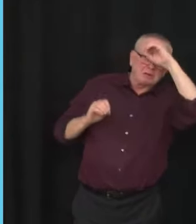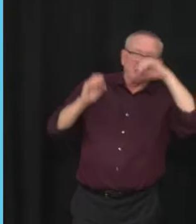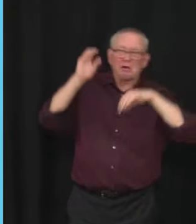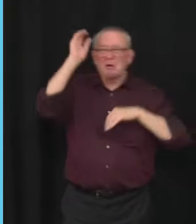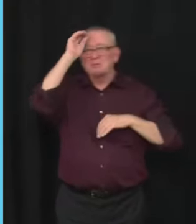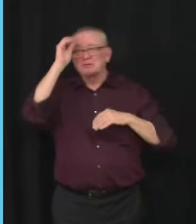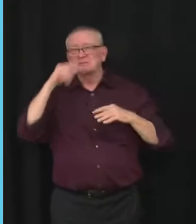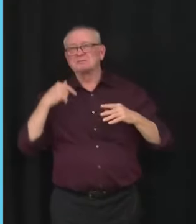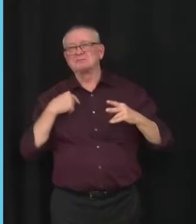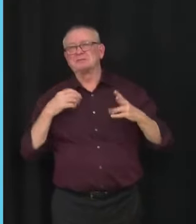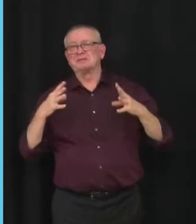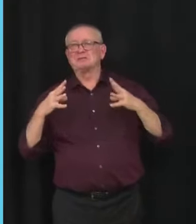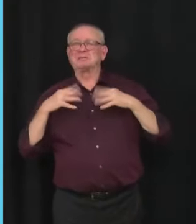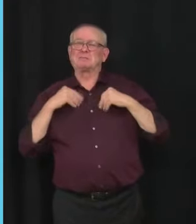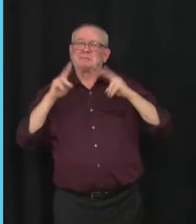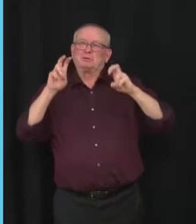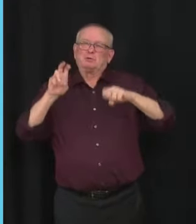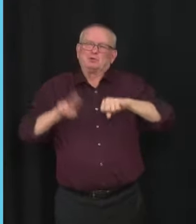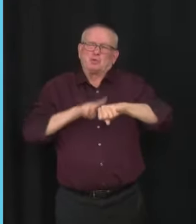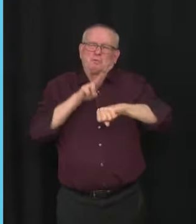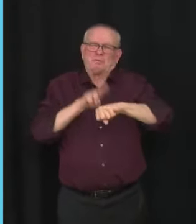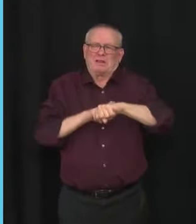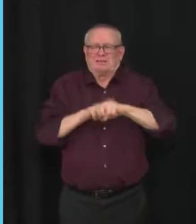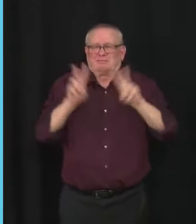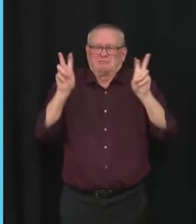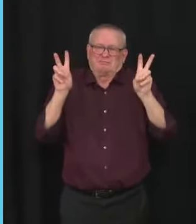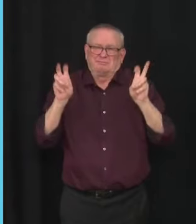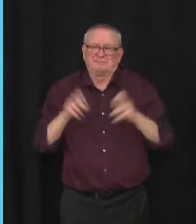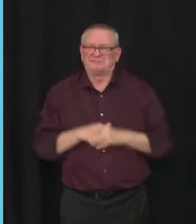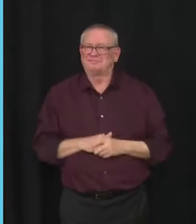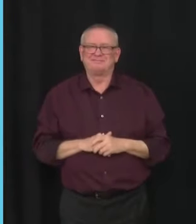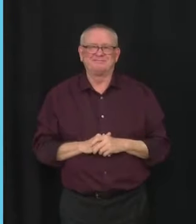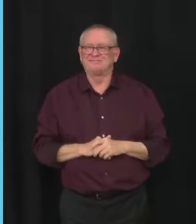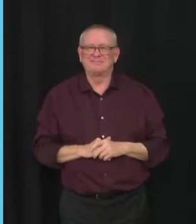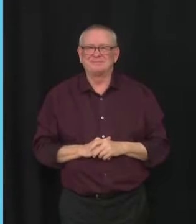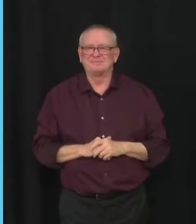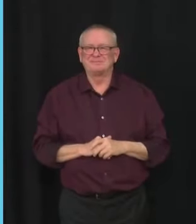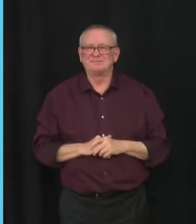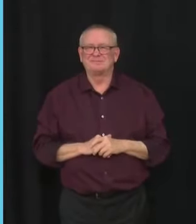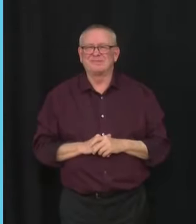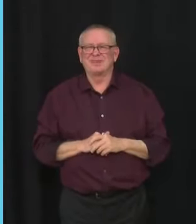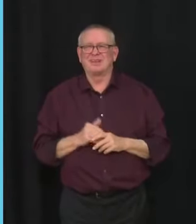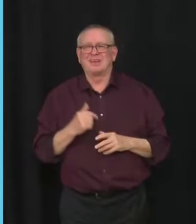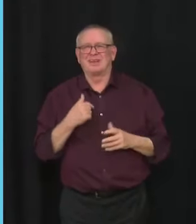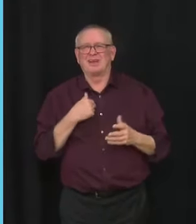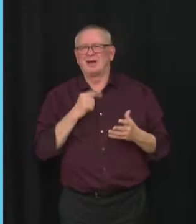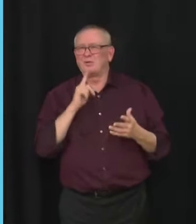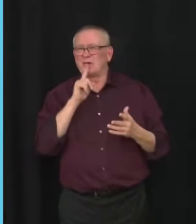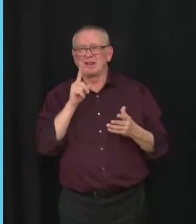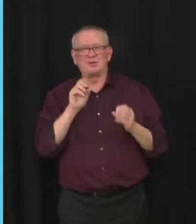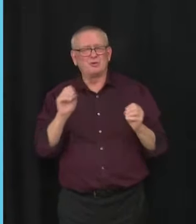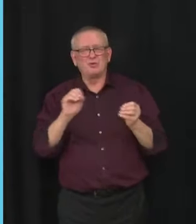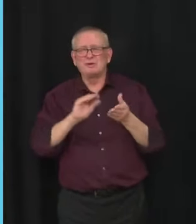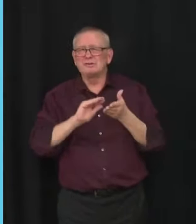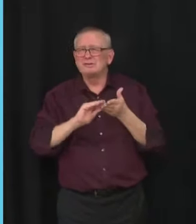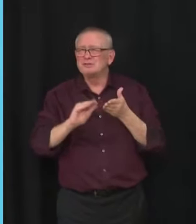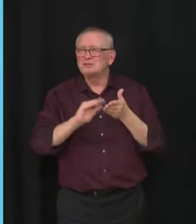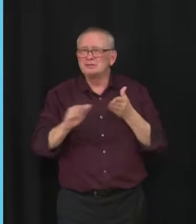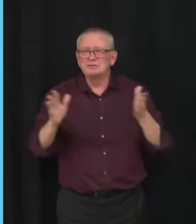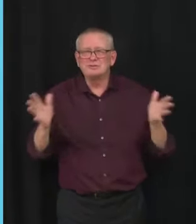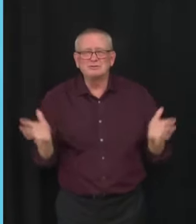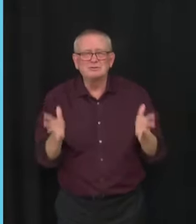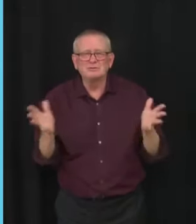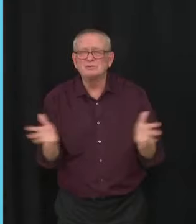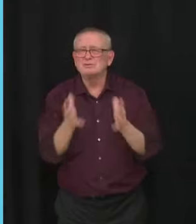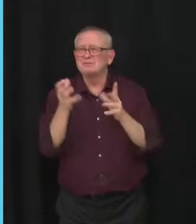apology for a rationalization for violence. I think it creates a context that some